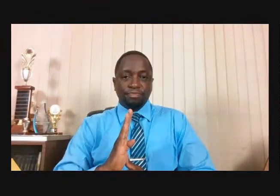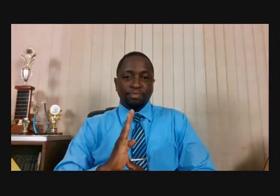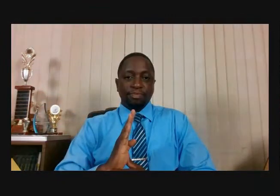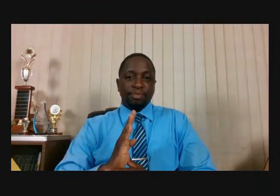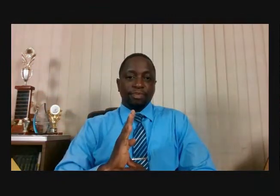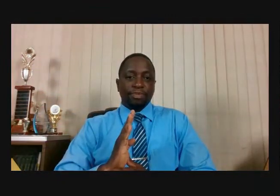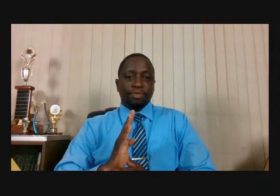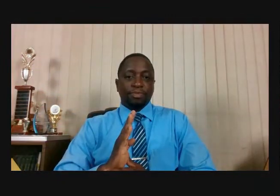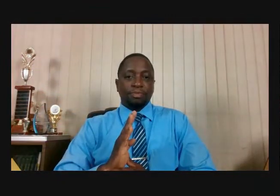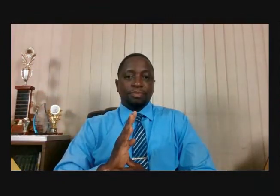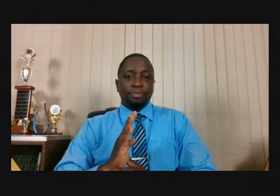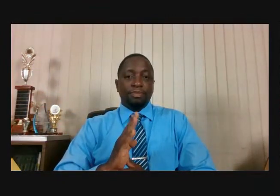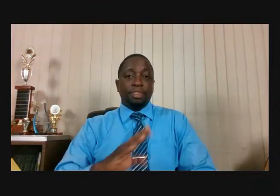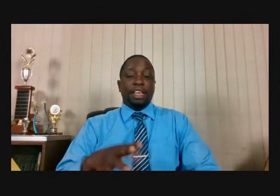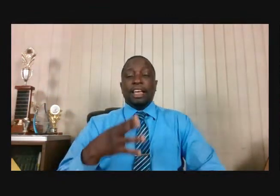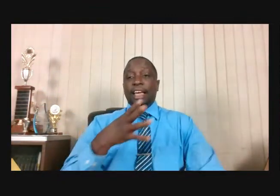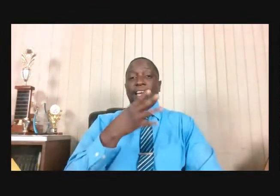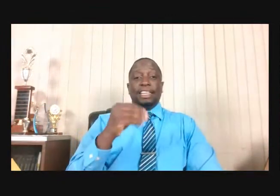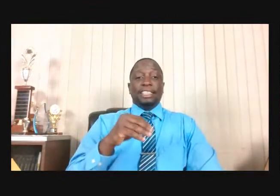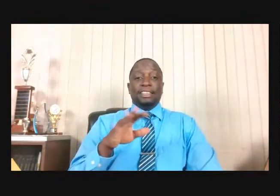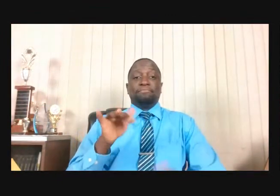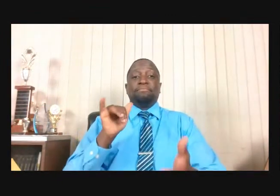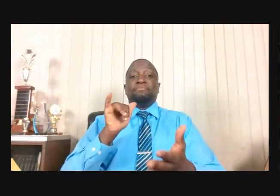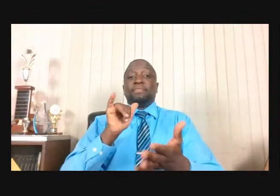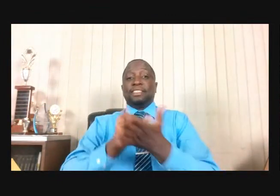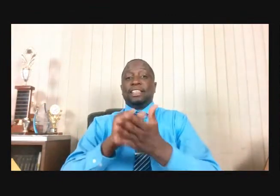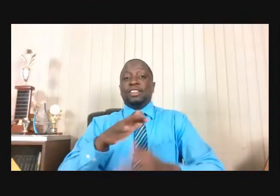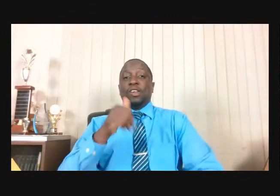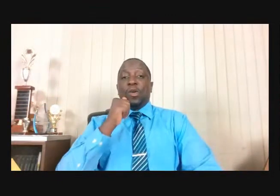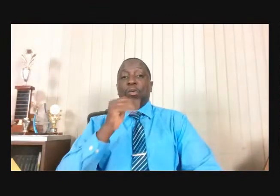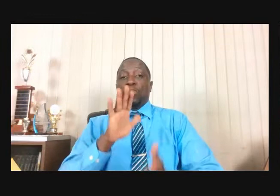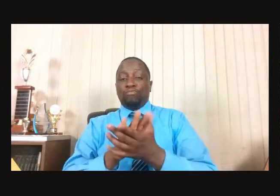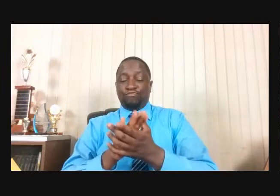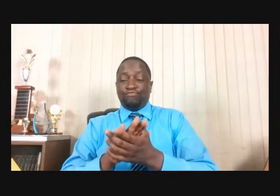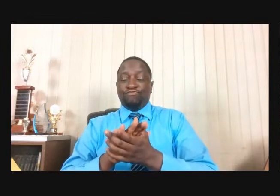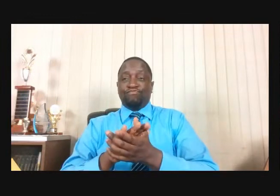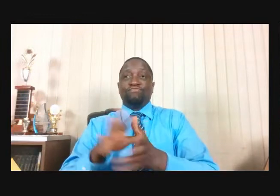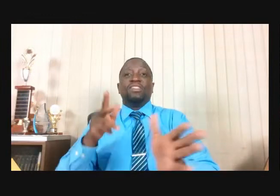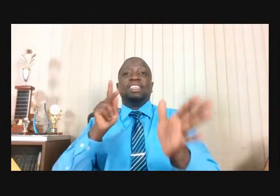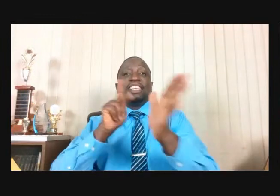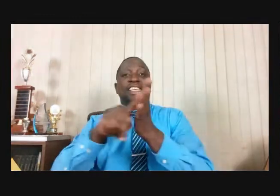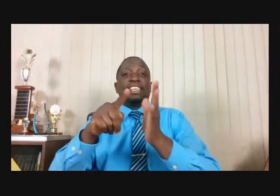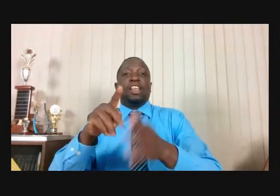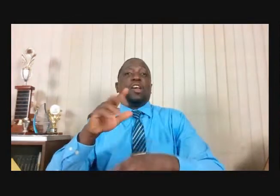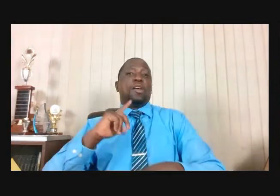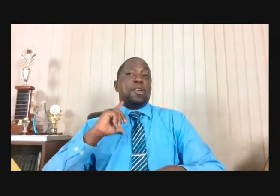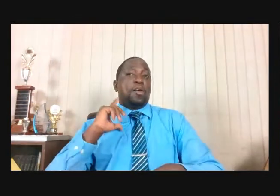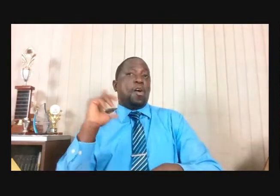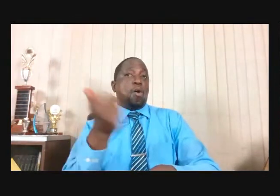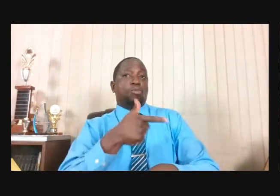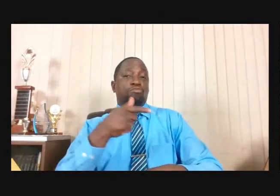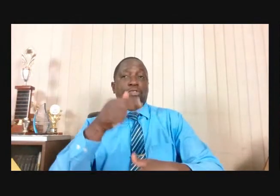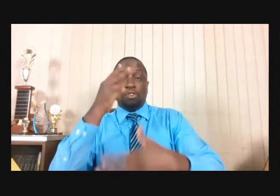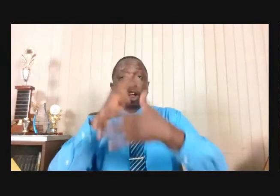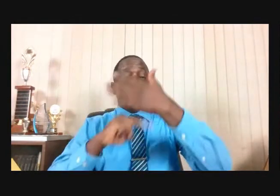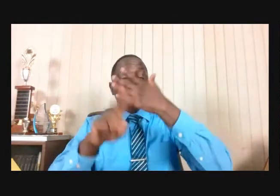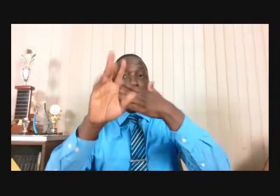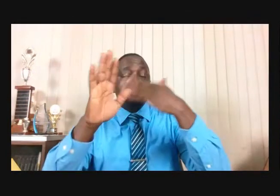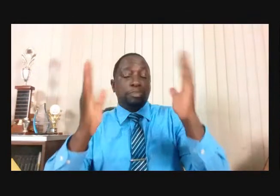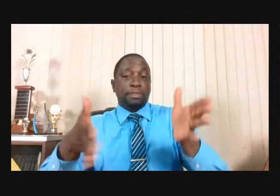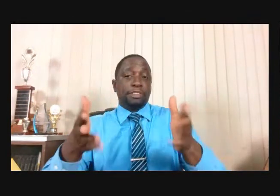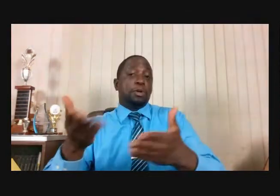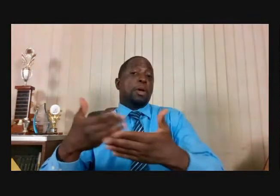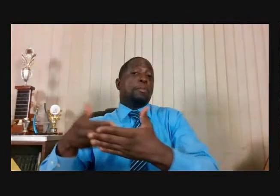Prophets Before In First Kings 18 And Verse Four And Verse Thirteen As You Can See So Elijah Has No